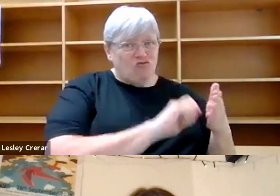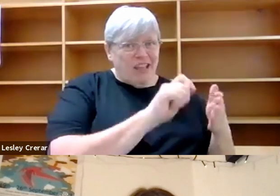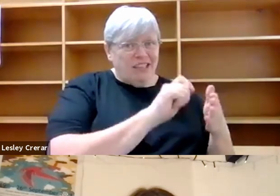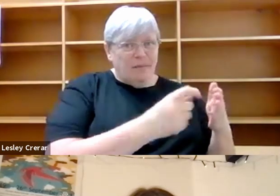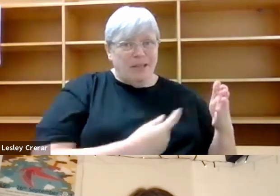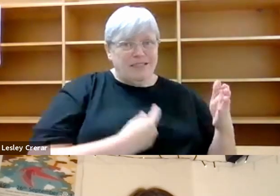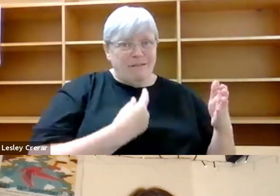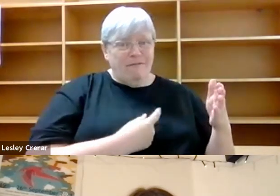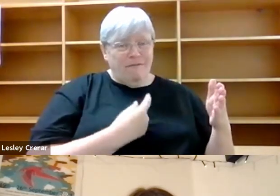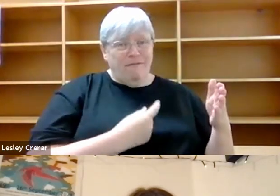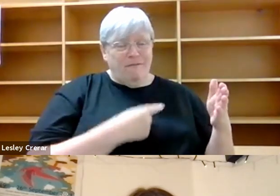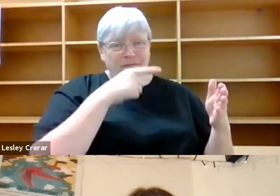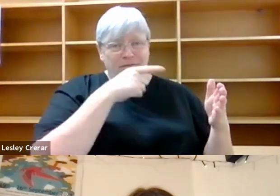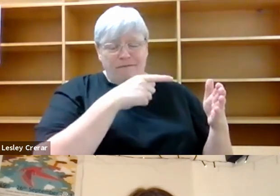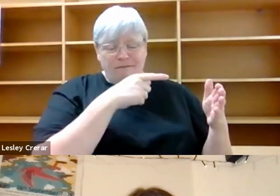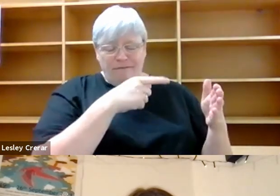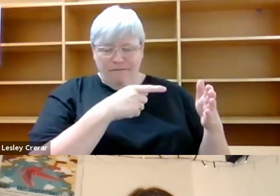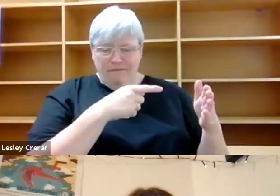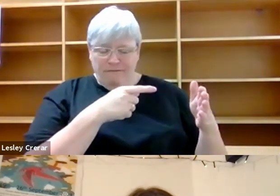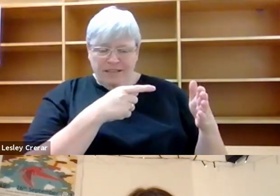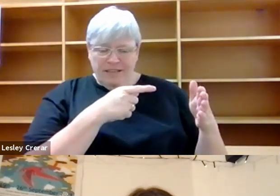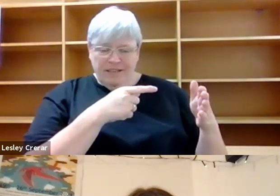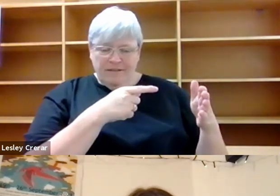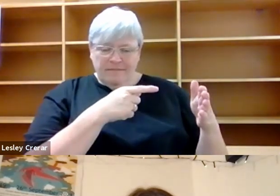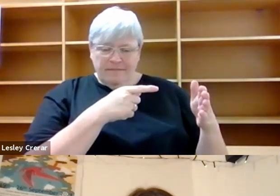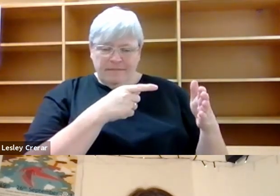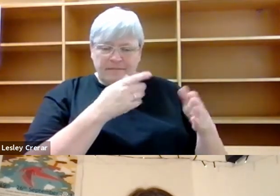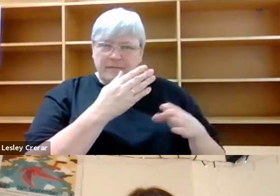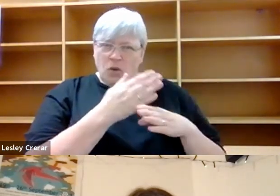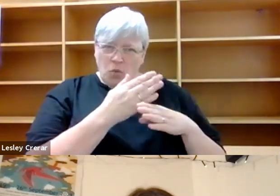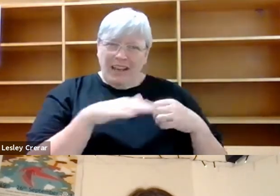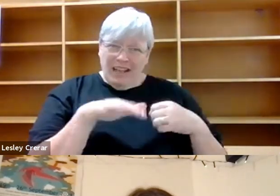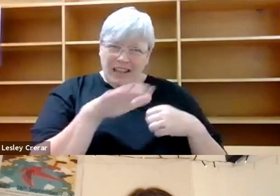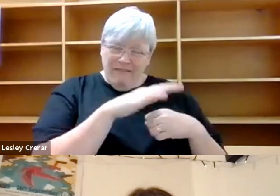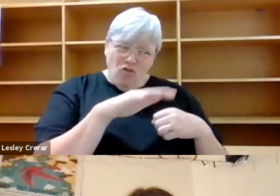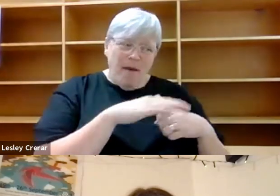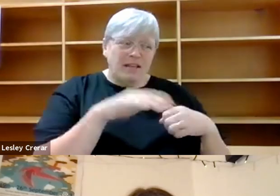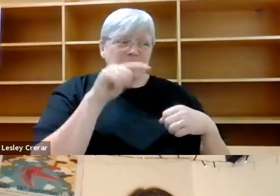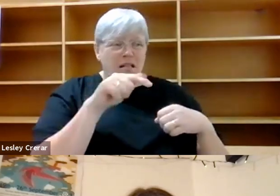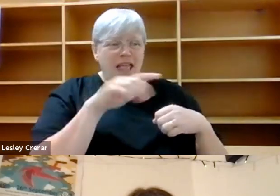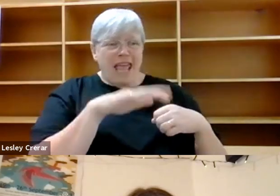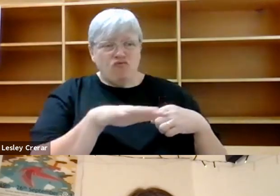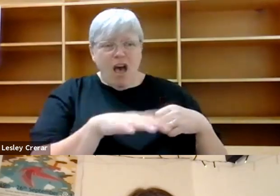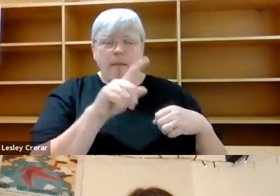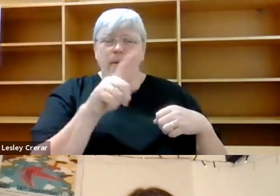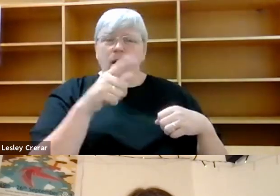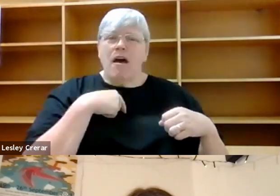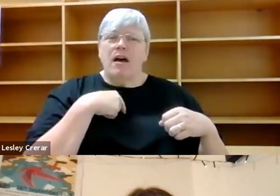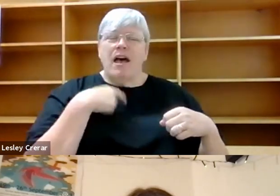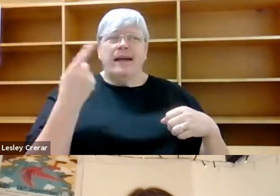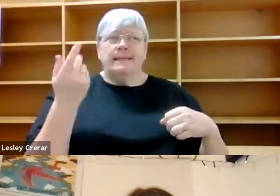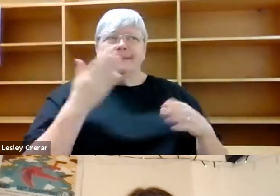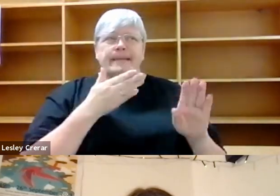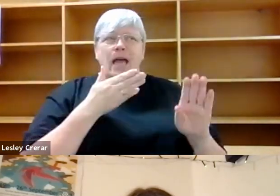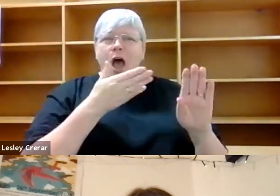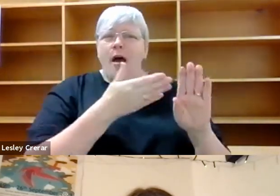I am, uh, you know, I sort of work in the environmental humanities, but I come at things, uh, a slant. So the project